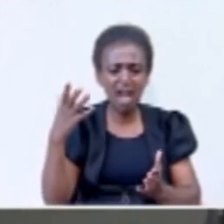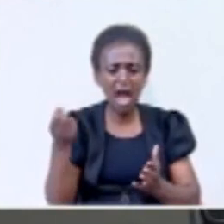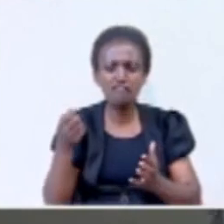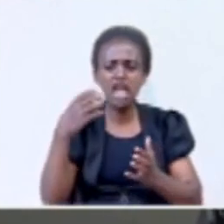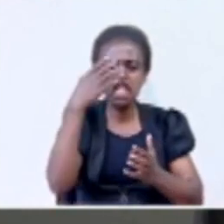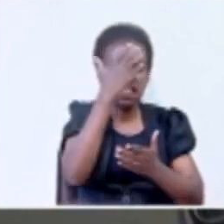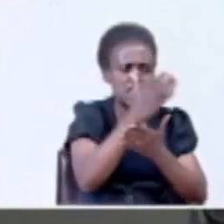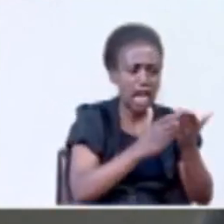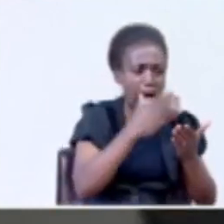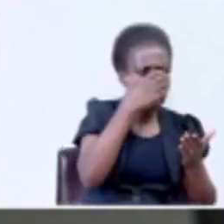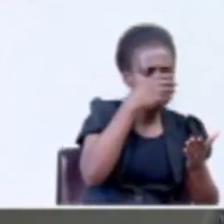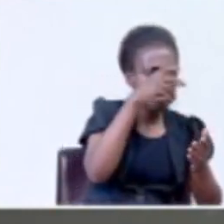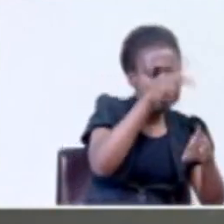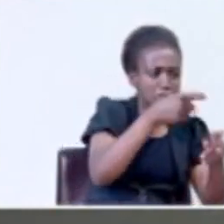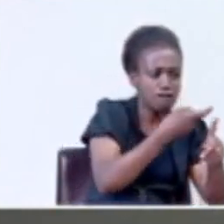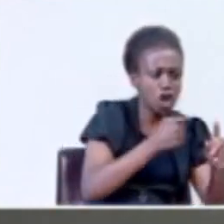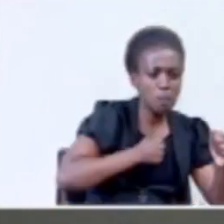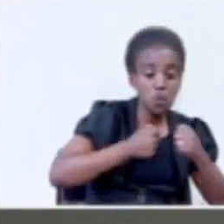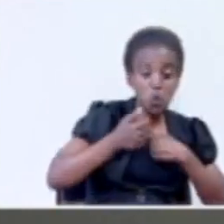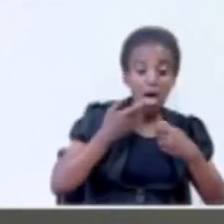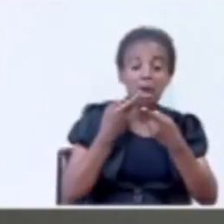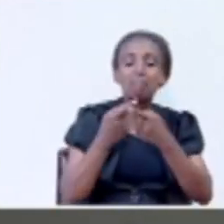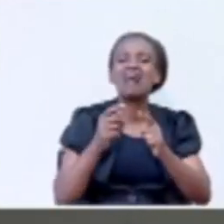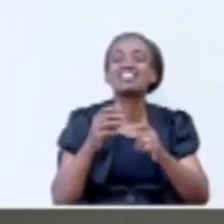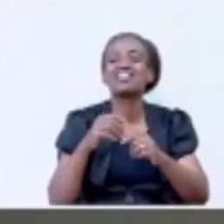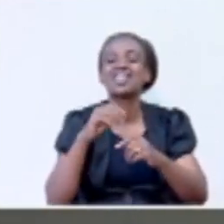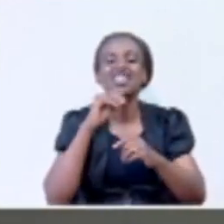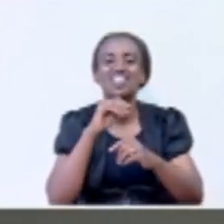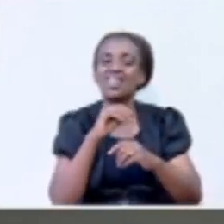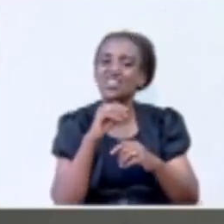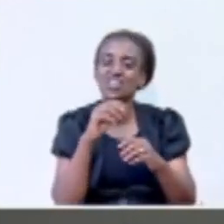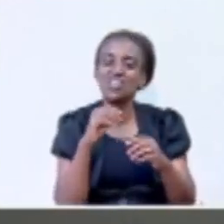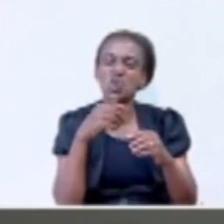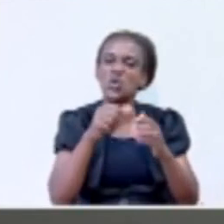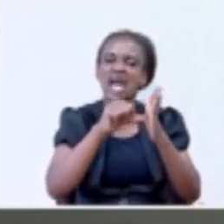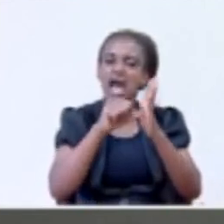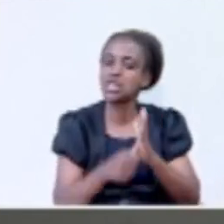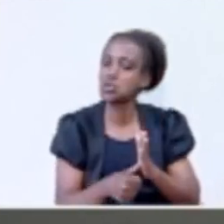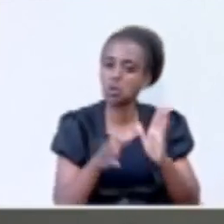Rwanda having killed people, and that was it. That's not a big deal. It's not an issue.